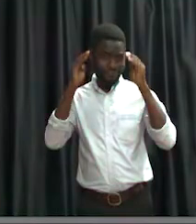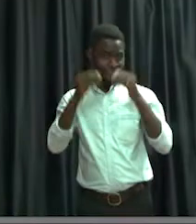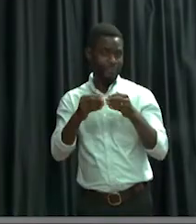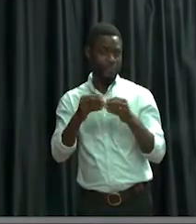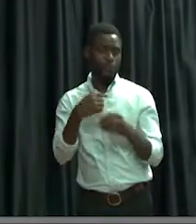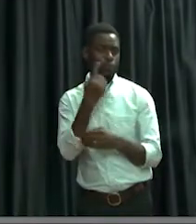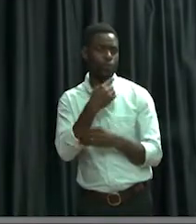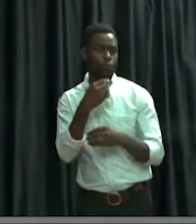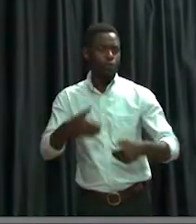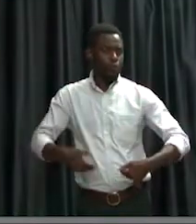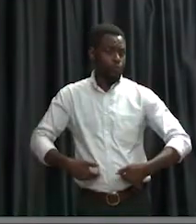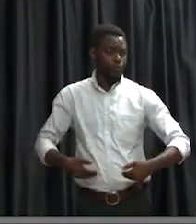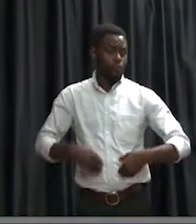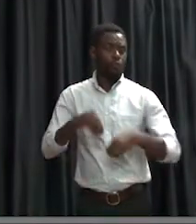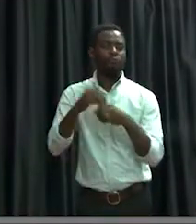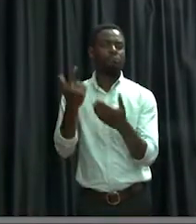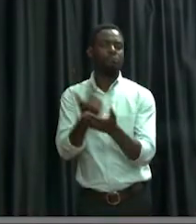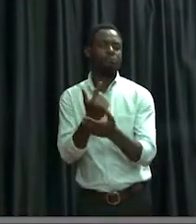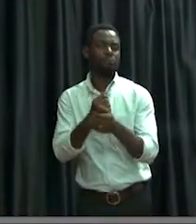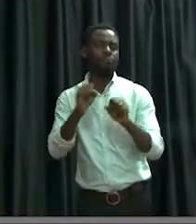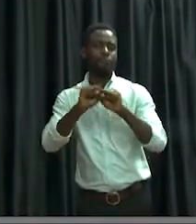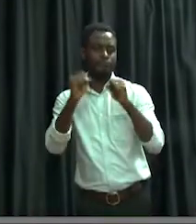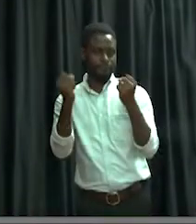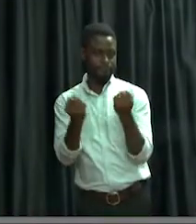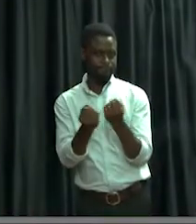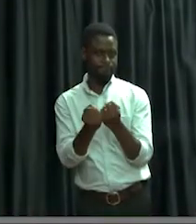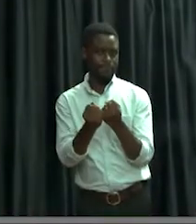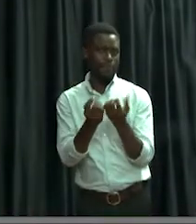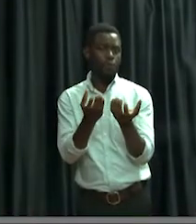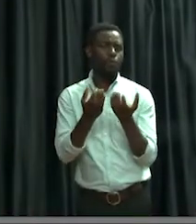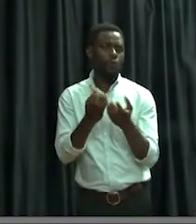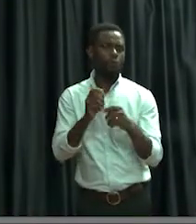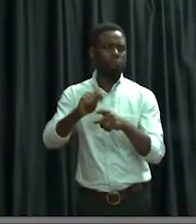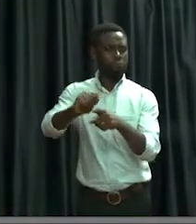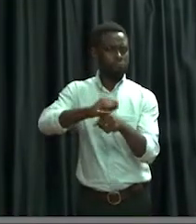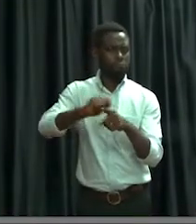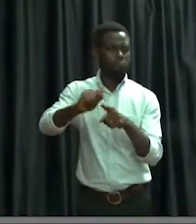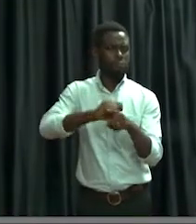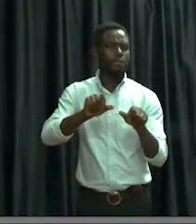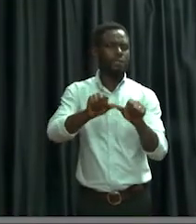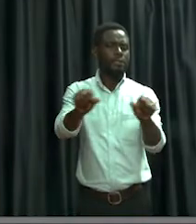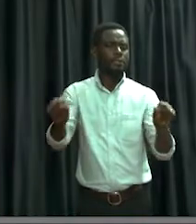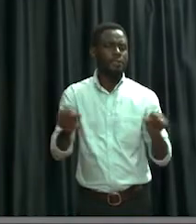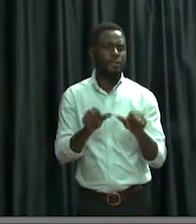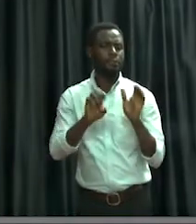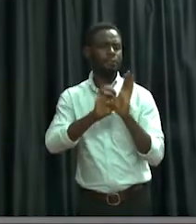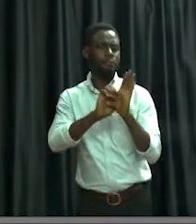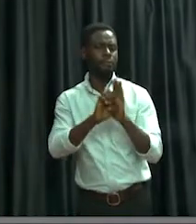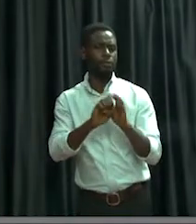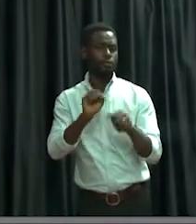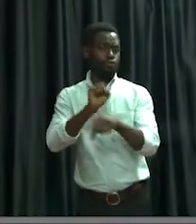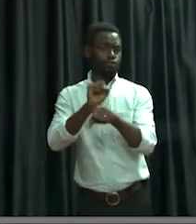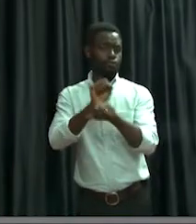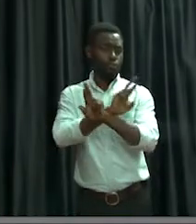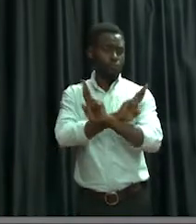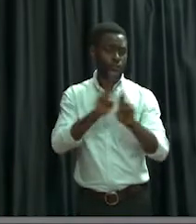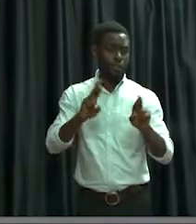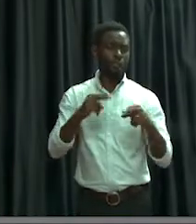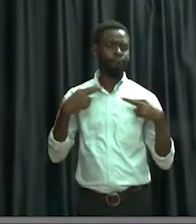target is the youth who form the CORE of the Ghanaian Society and want to equip you in the areas of job readiness,